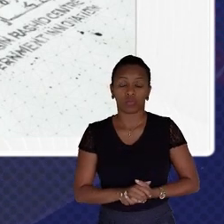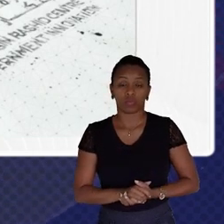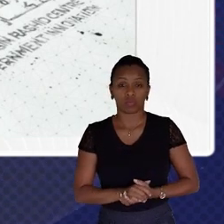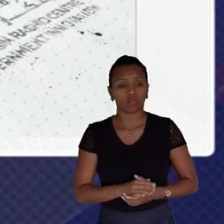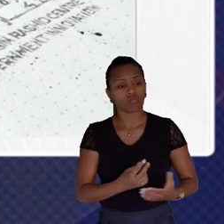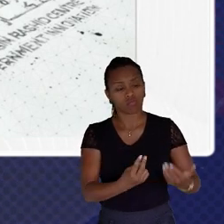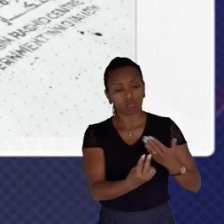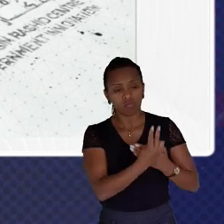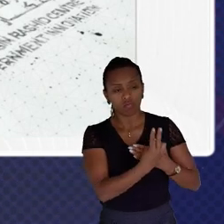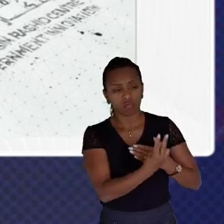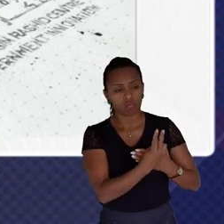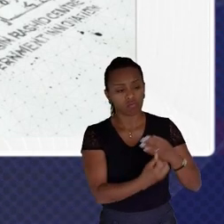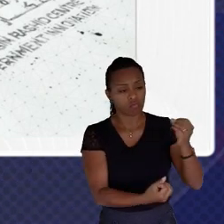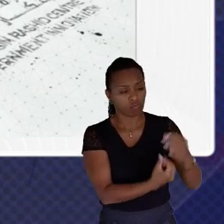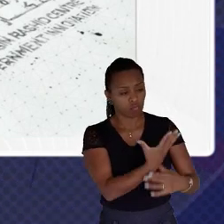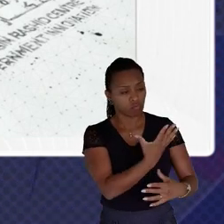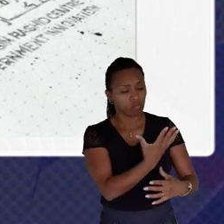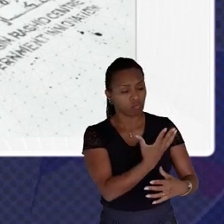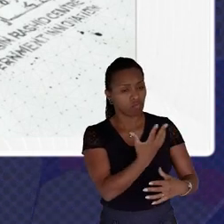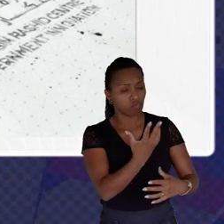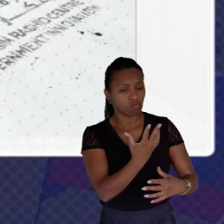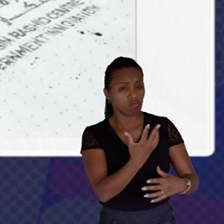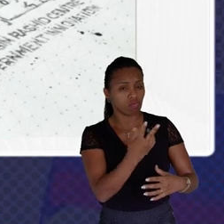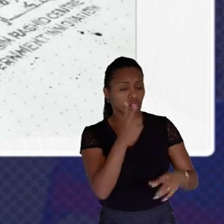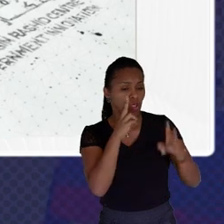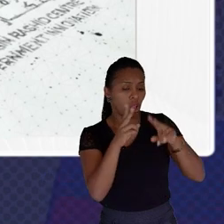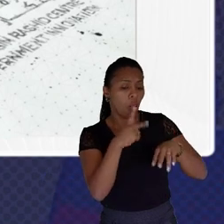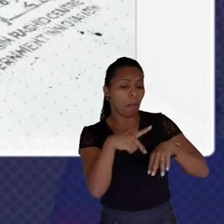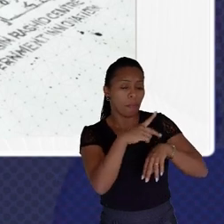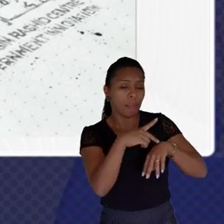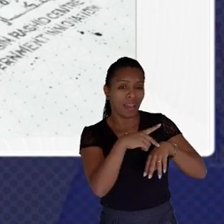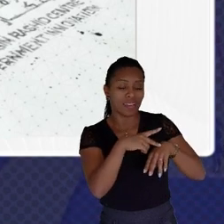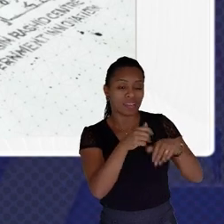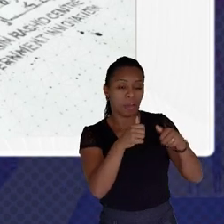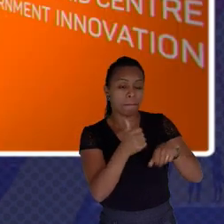the country's vision To be amongst the most innovative governments in the world